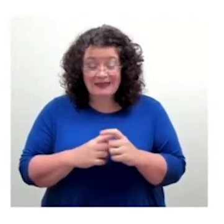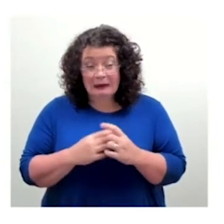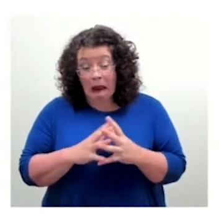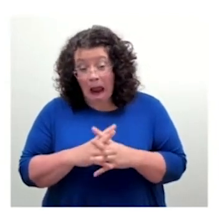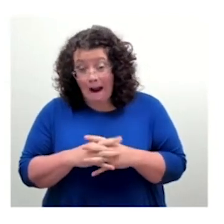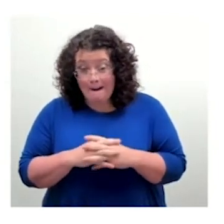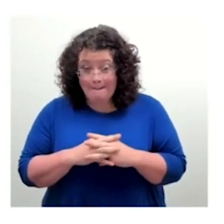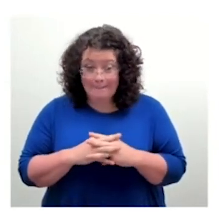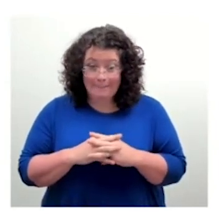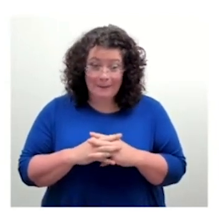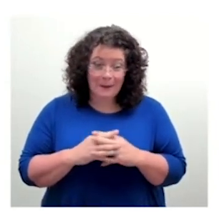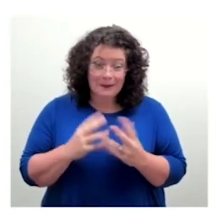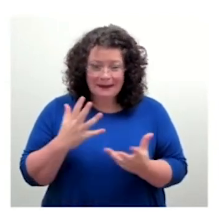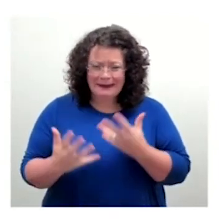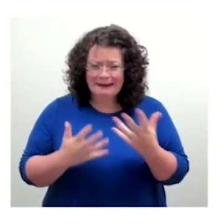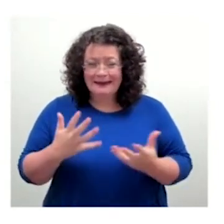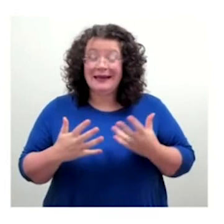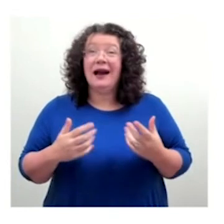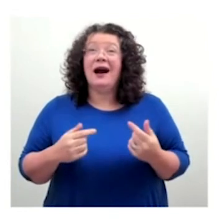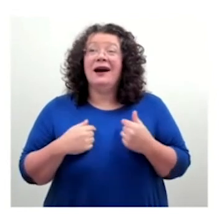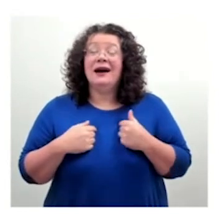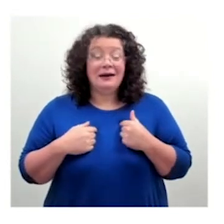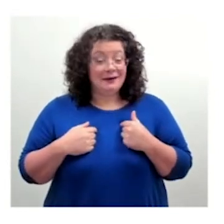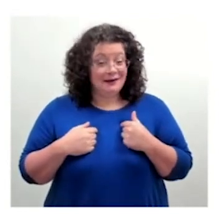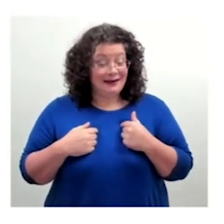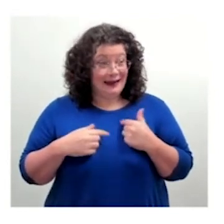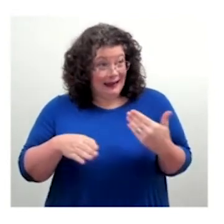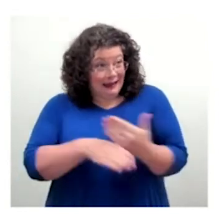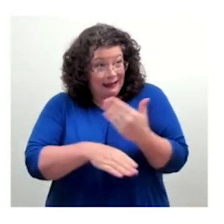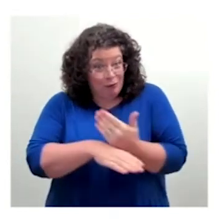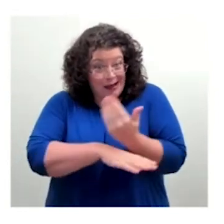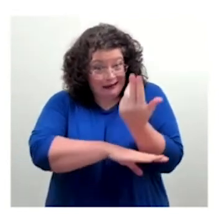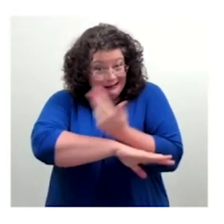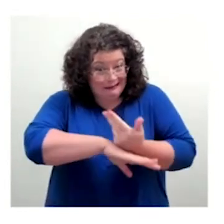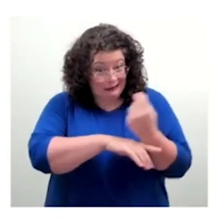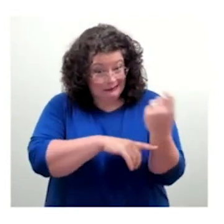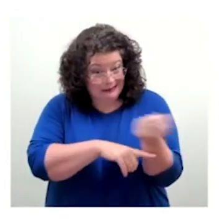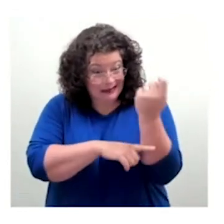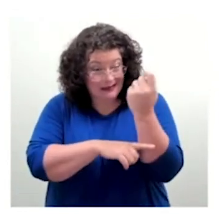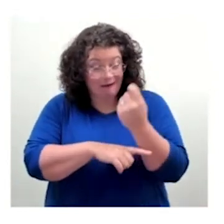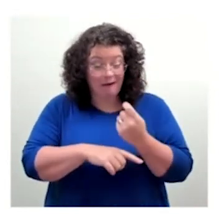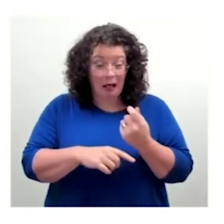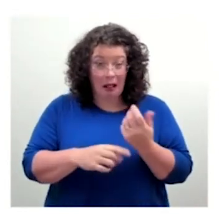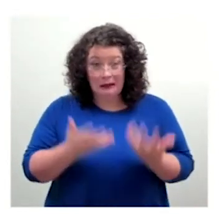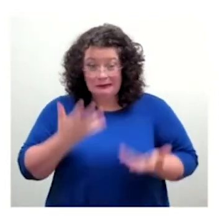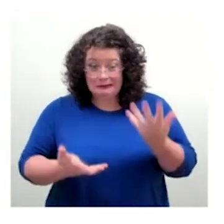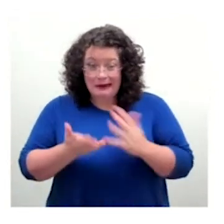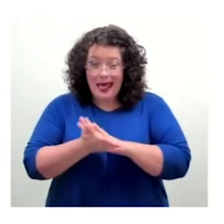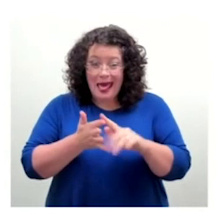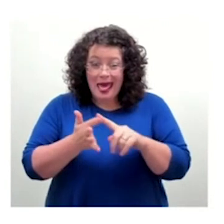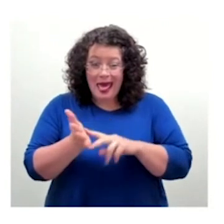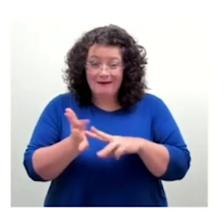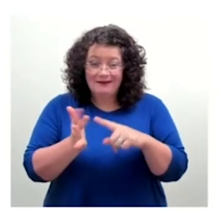You know, I do still really like it. I like its anonymous nature, and it's kind of information-iness.